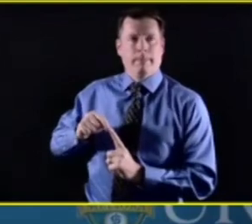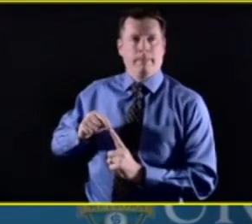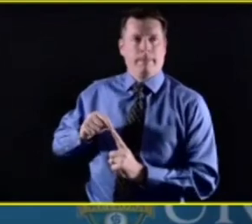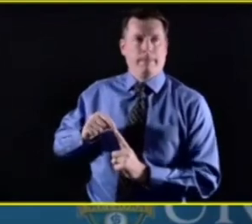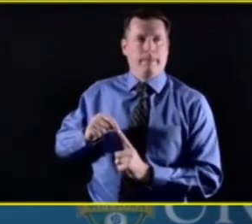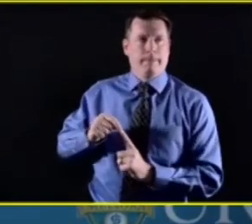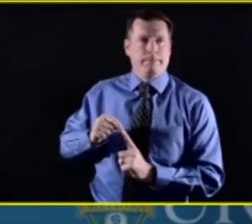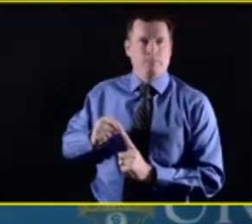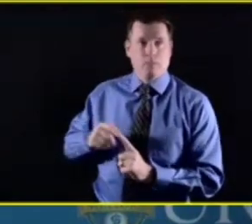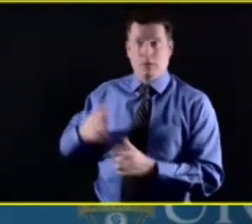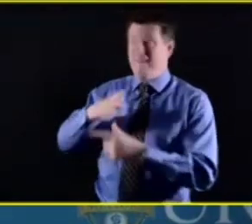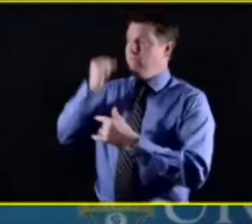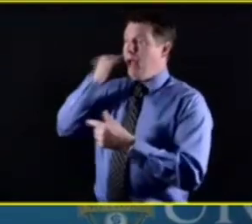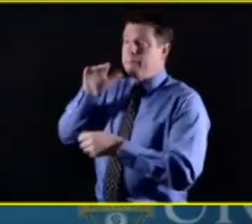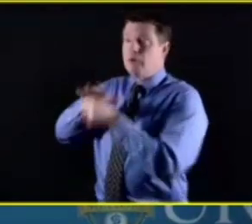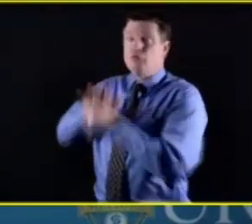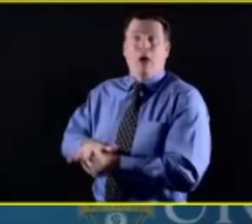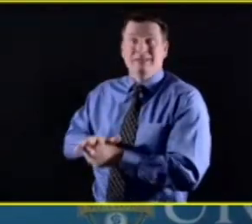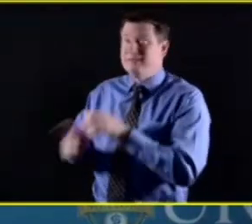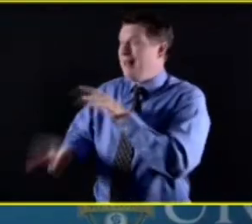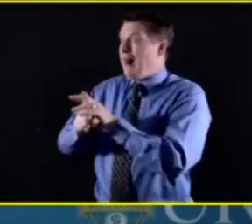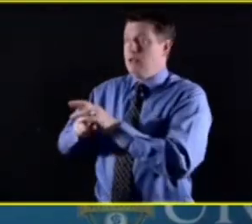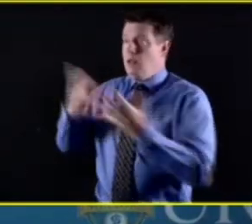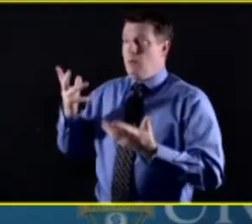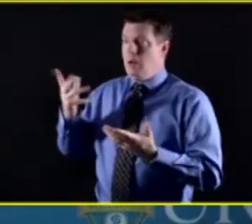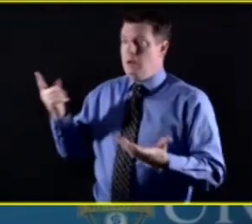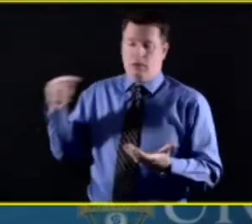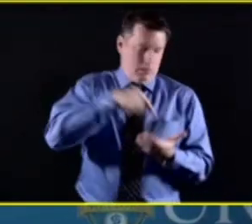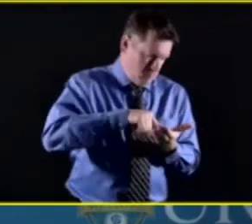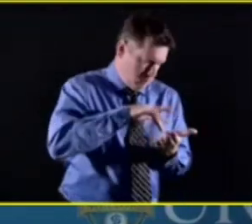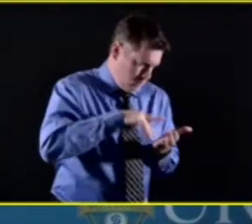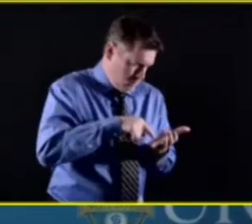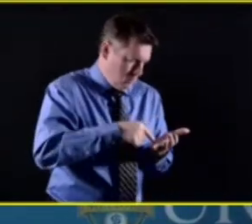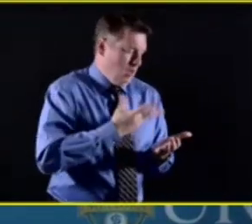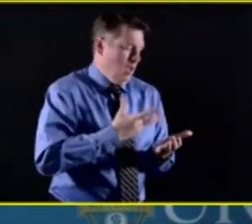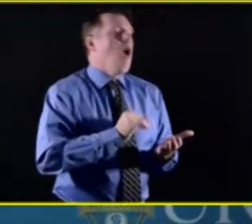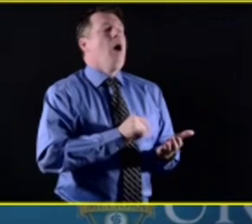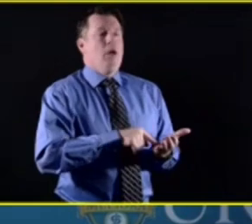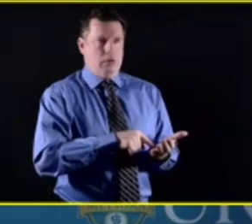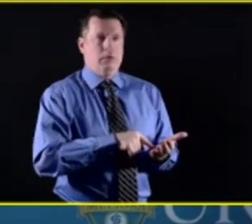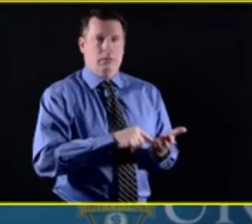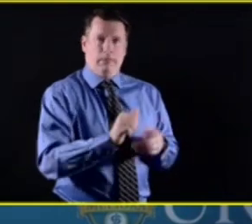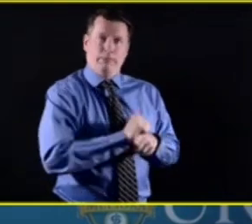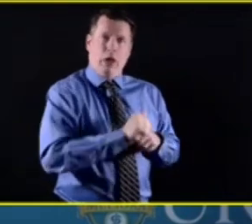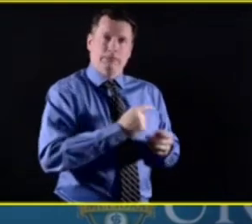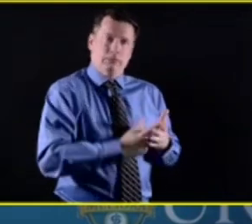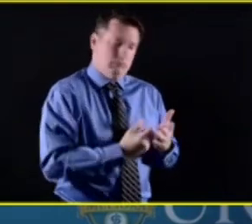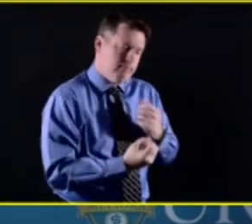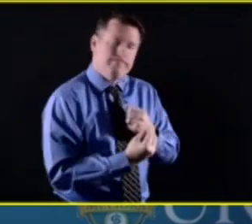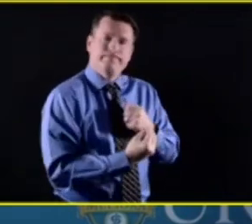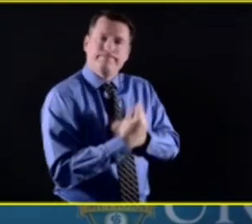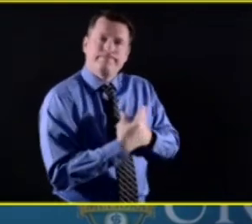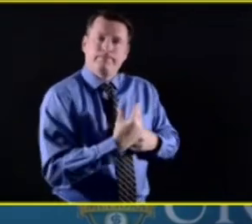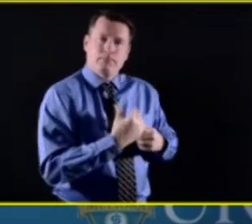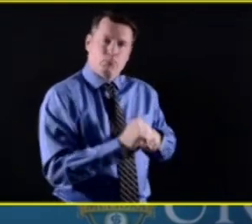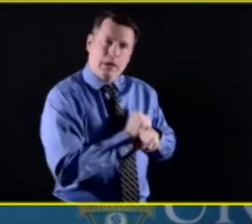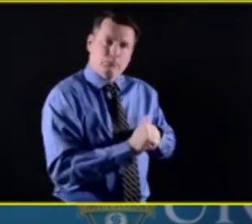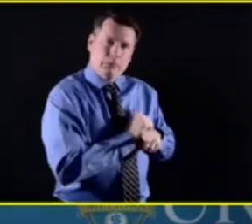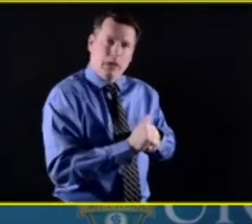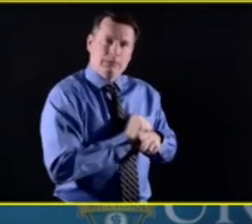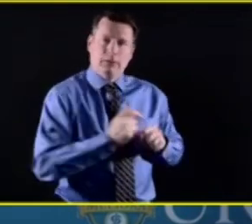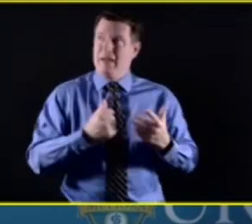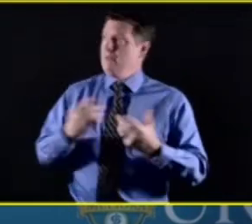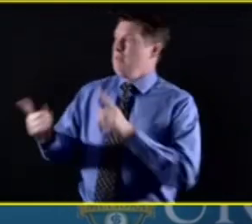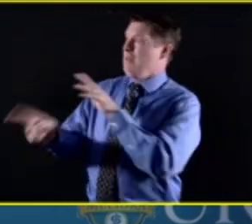seriousness that requires the kind of care that's more expensive that you're referring to. So I think it does need, need to broaden our